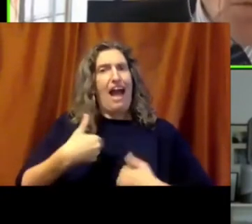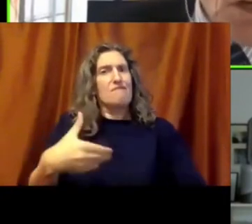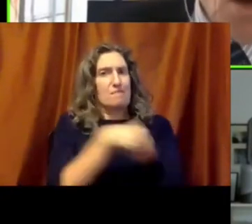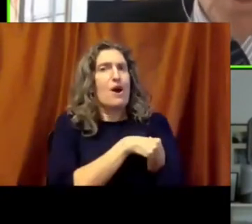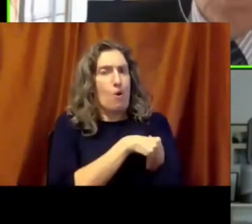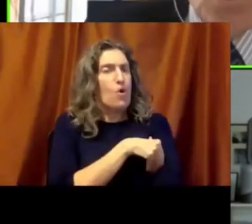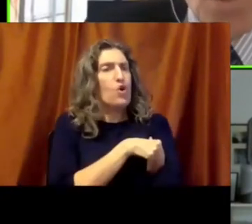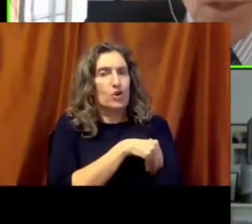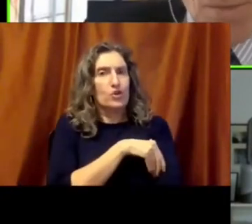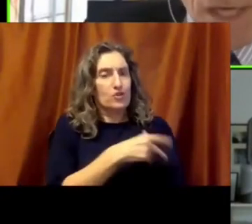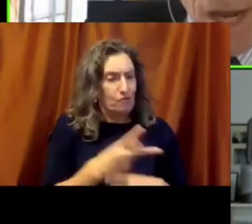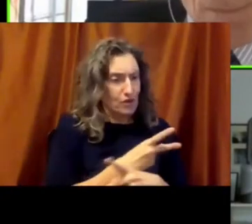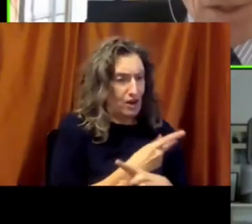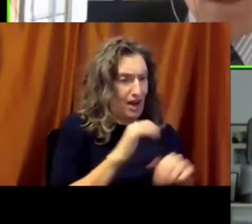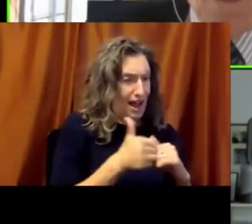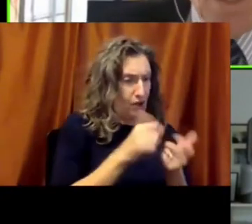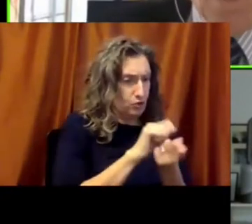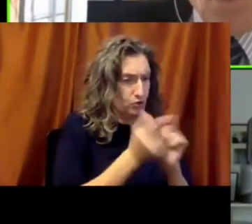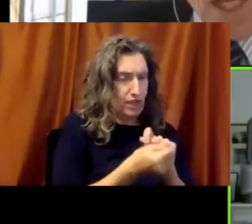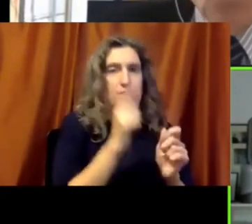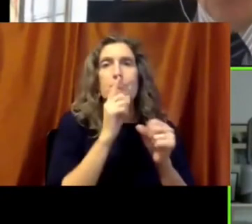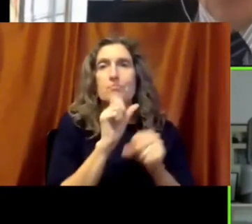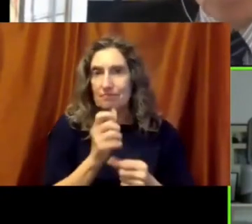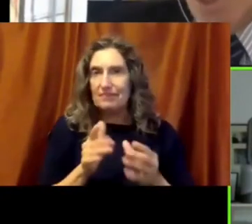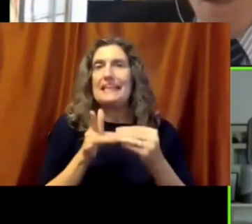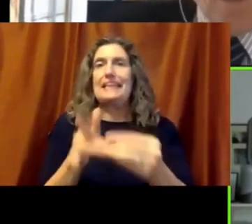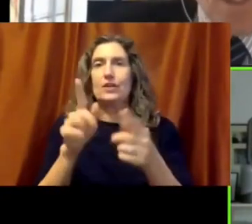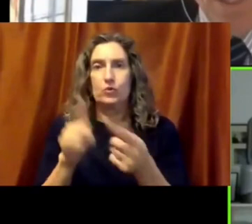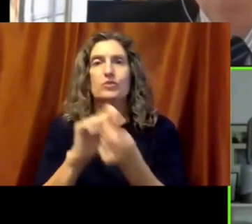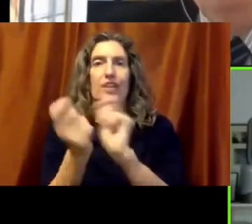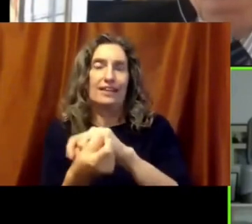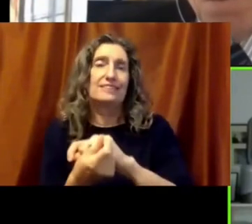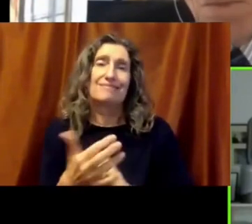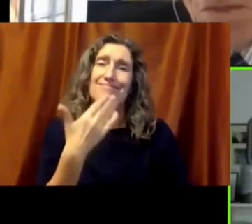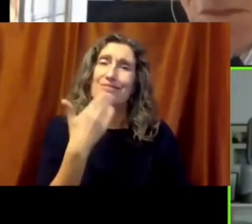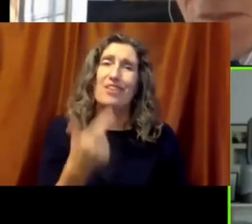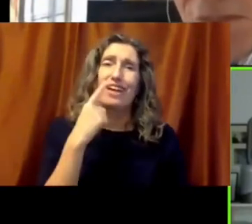not just to figure out what to do, but to make it happen. And thank you for sharing that.